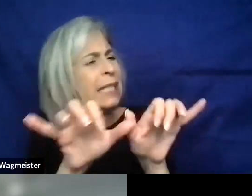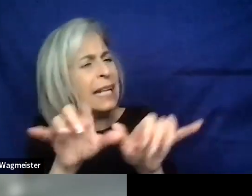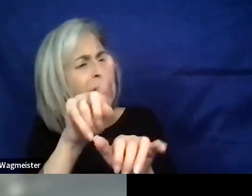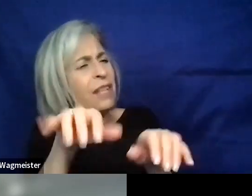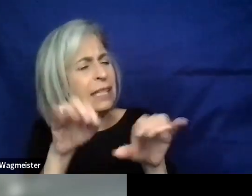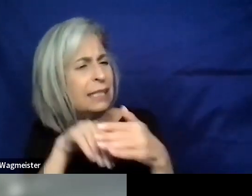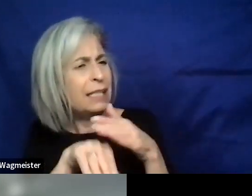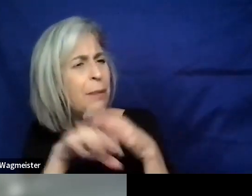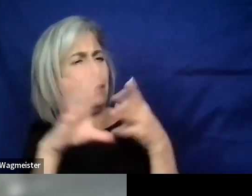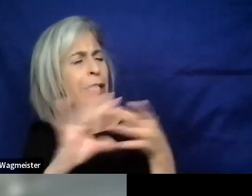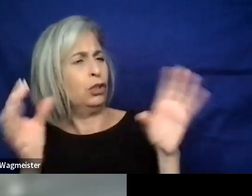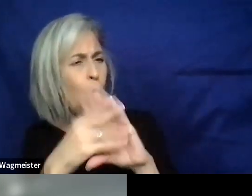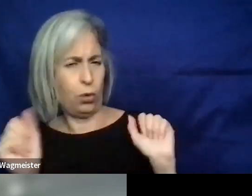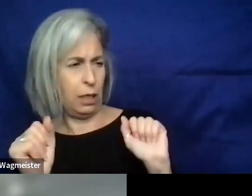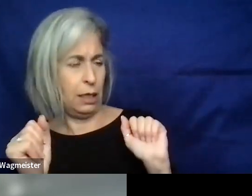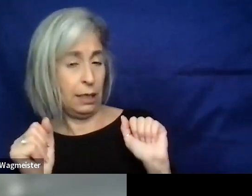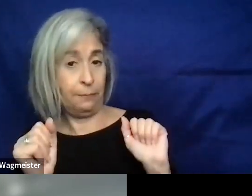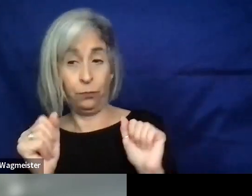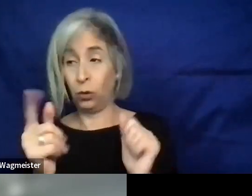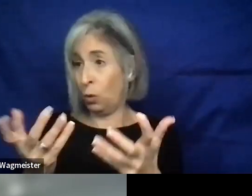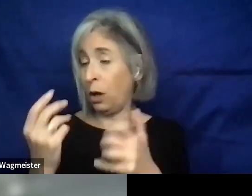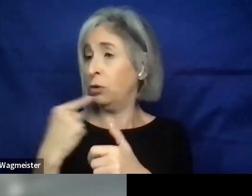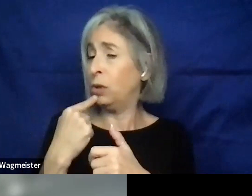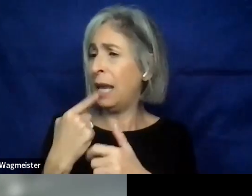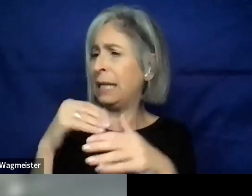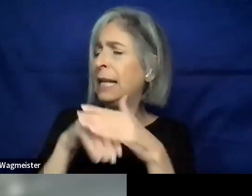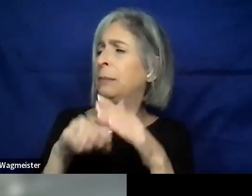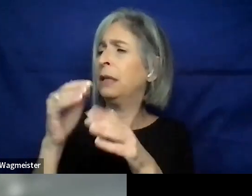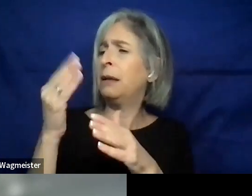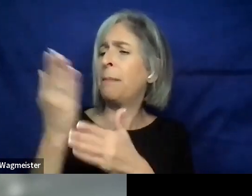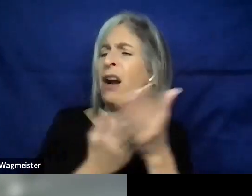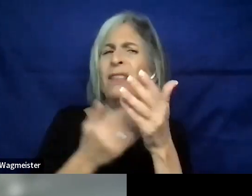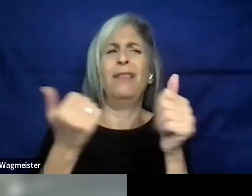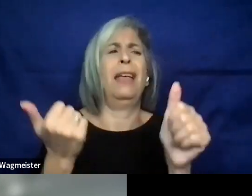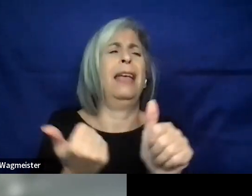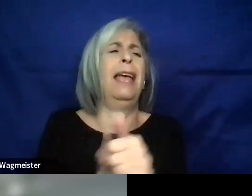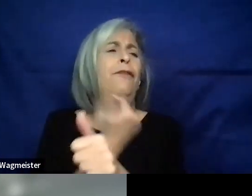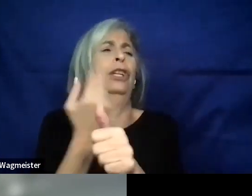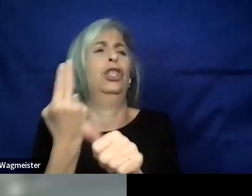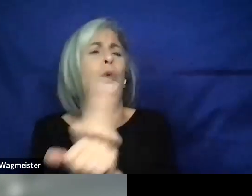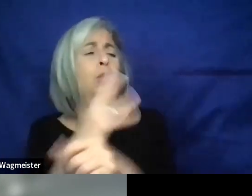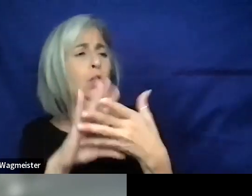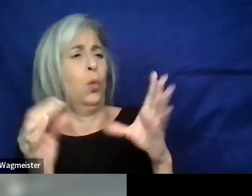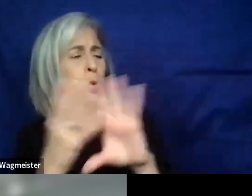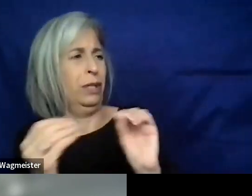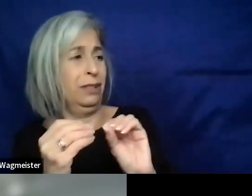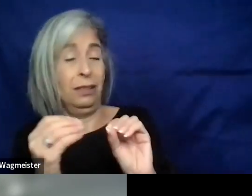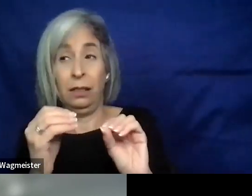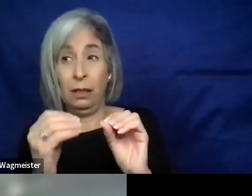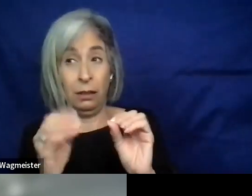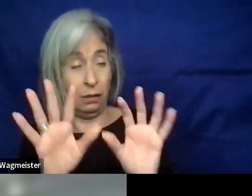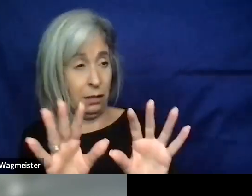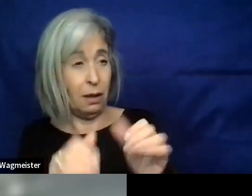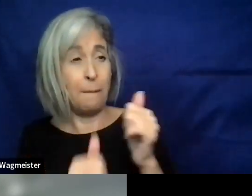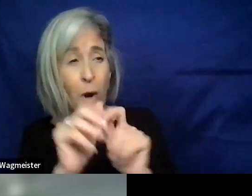accessibility story. And as much as we want to say accessibility is just part of every user story, for most teams, they're still paying